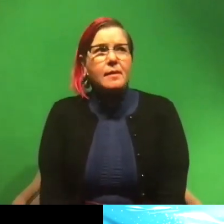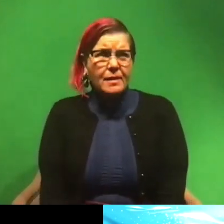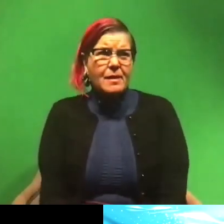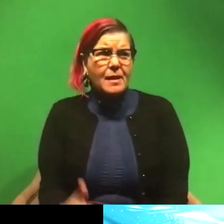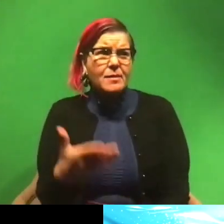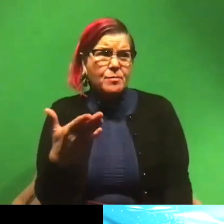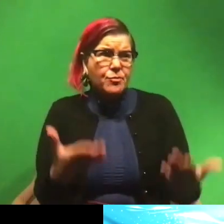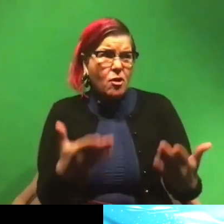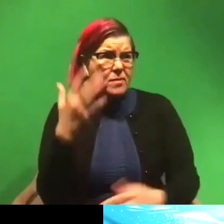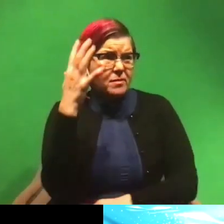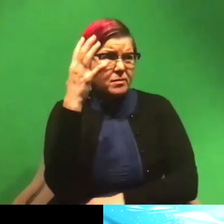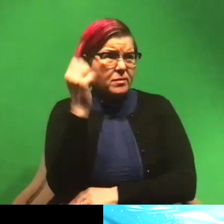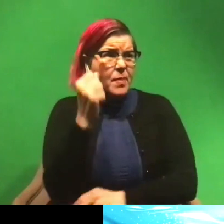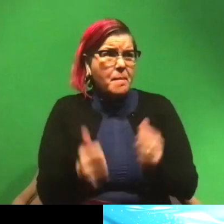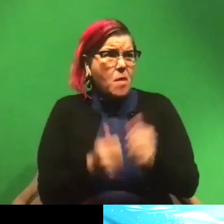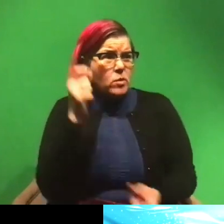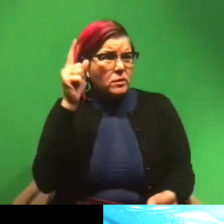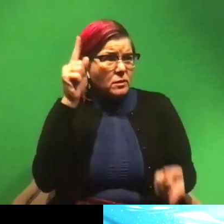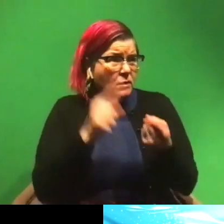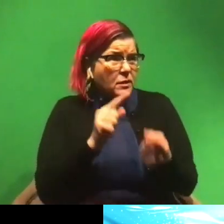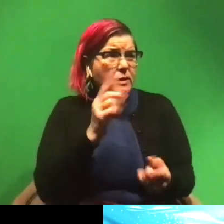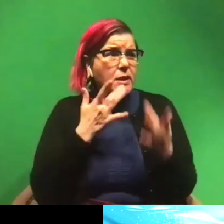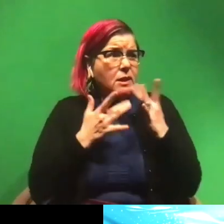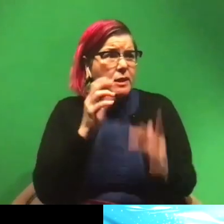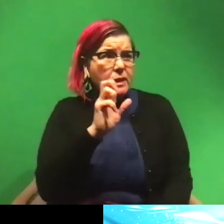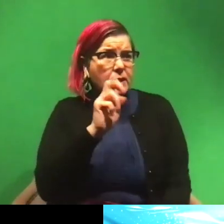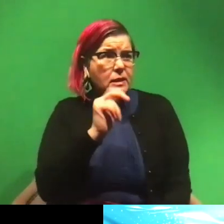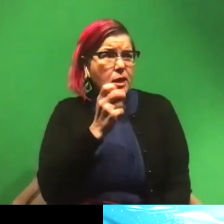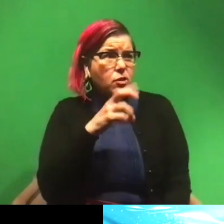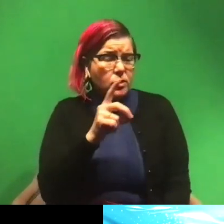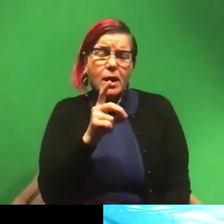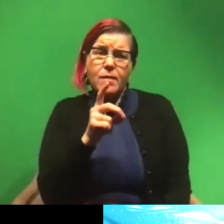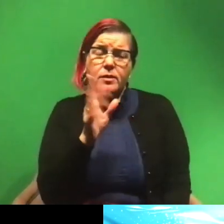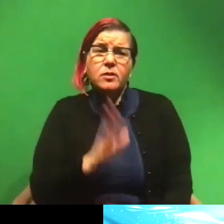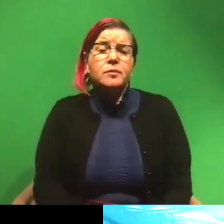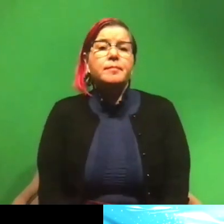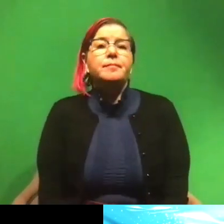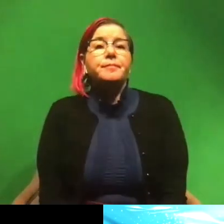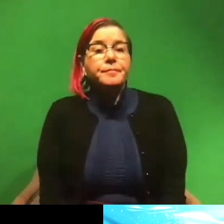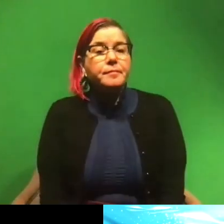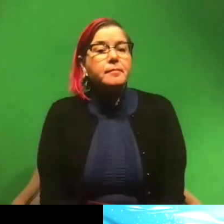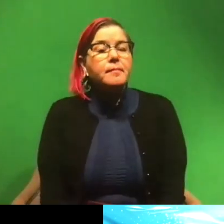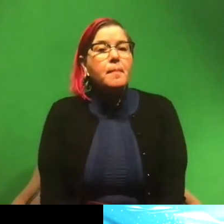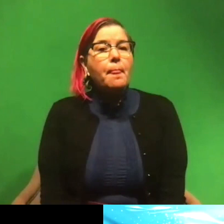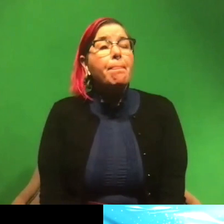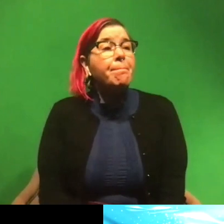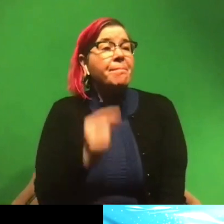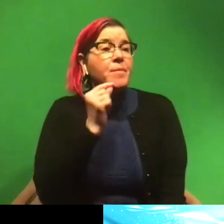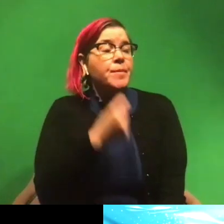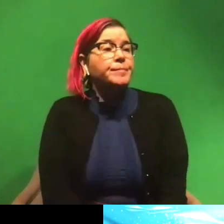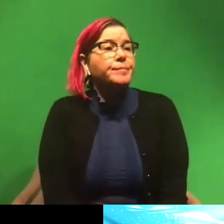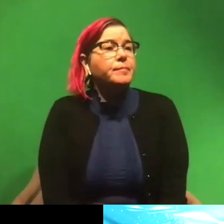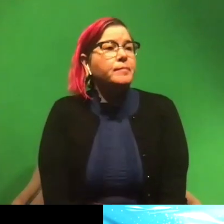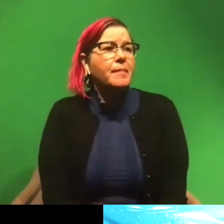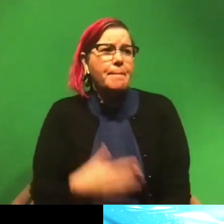like the most endangered, right? mean, holy moly. That's awesome. Uh, cool. I think my